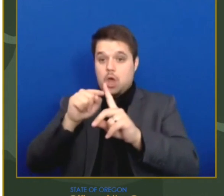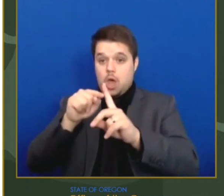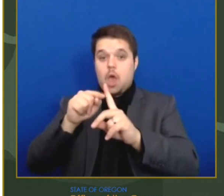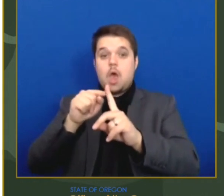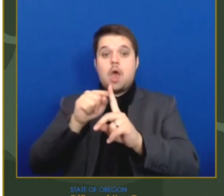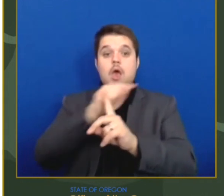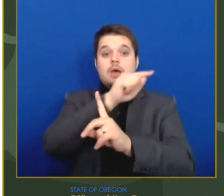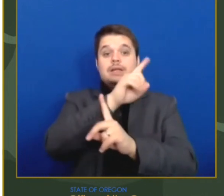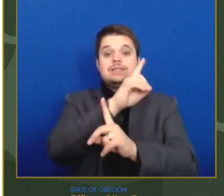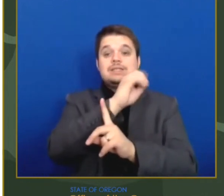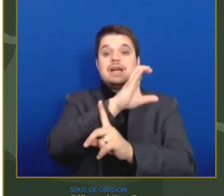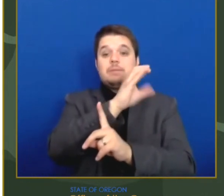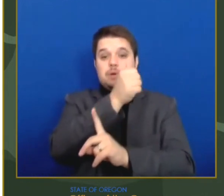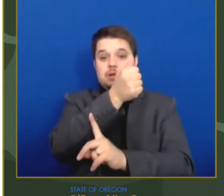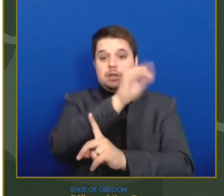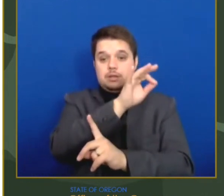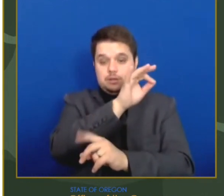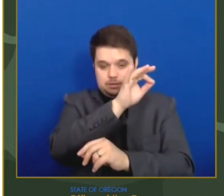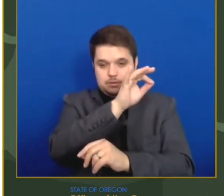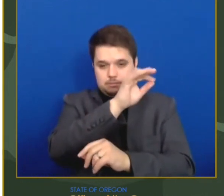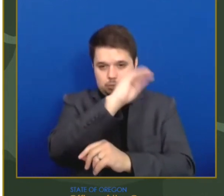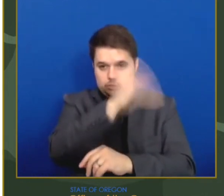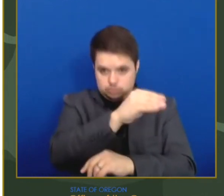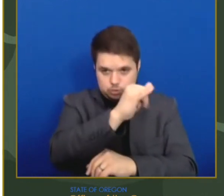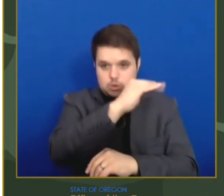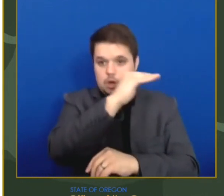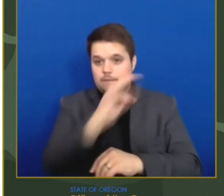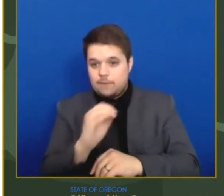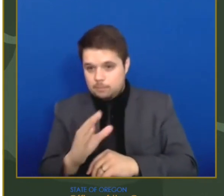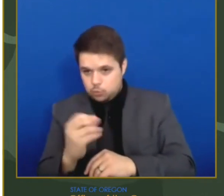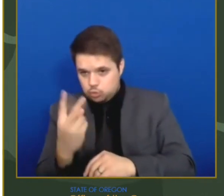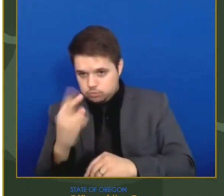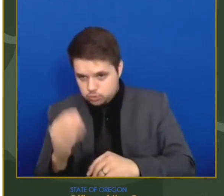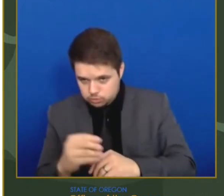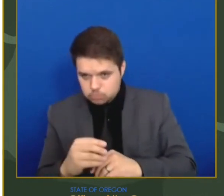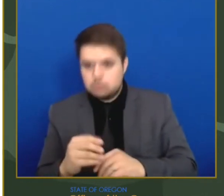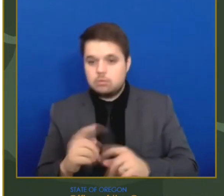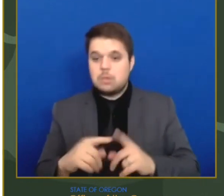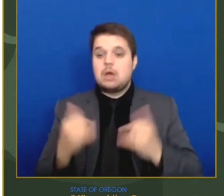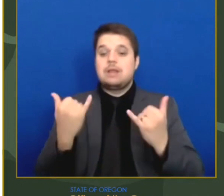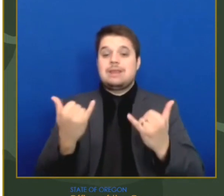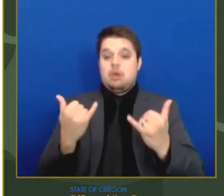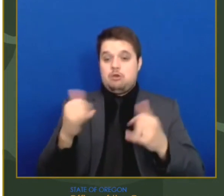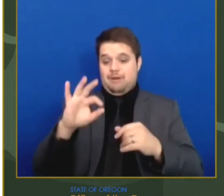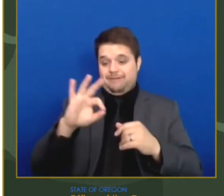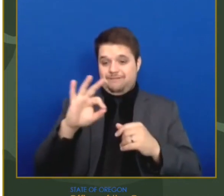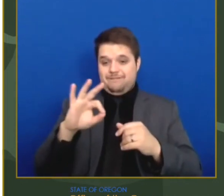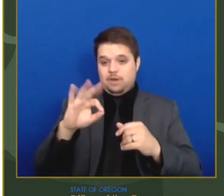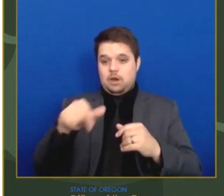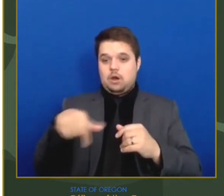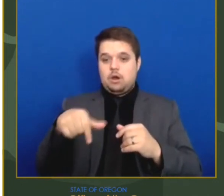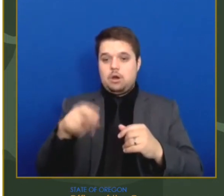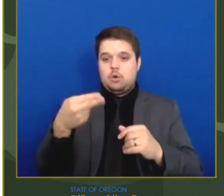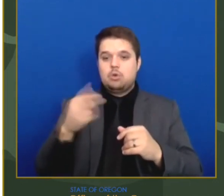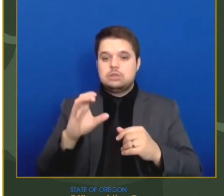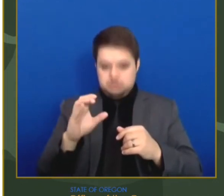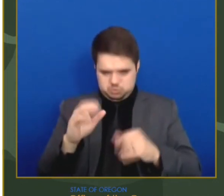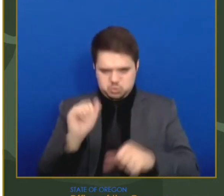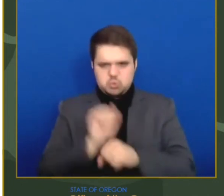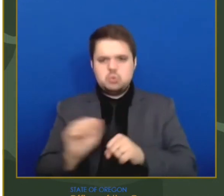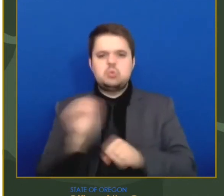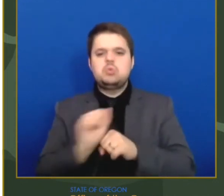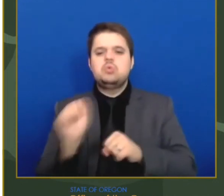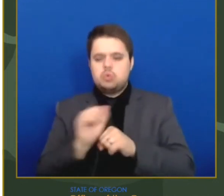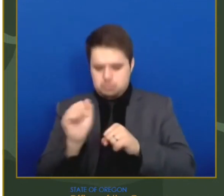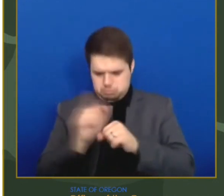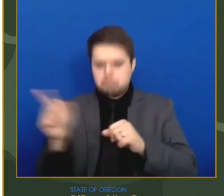,700 doses per week to seven FQHCs operating at 20 different sites. This allocation is in addition to the 4,000 doses